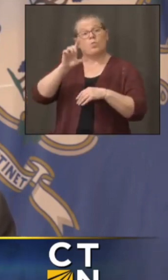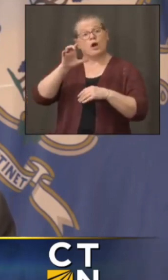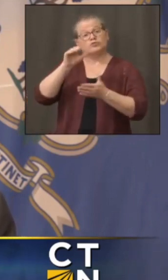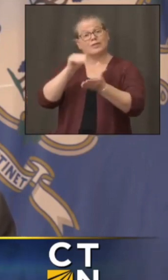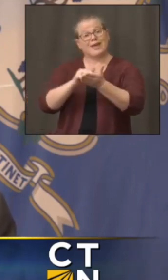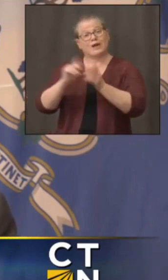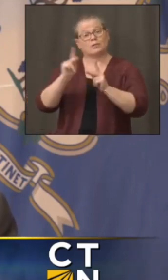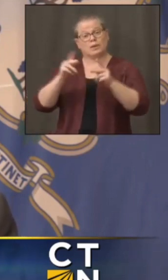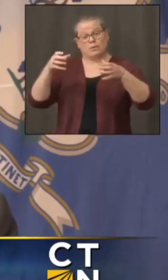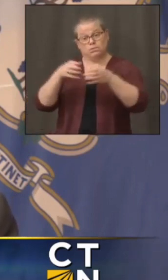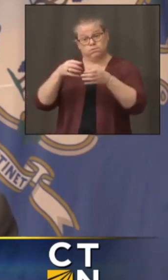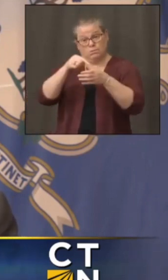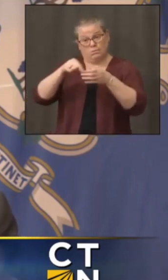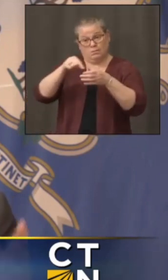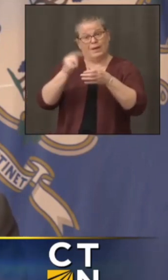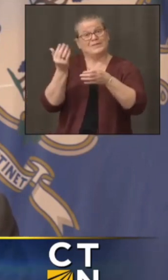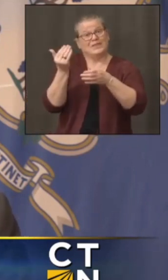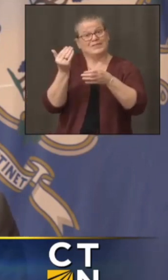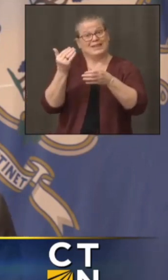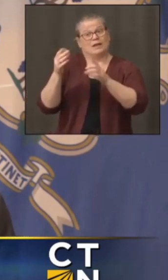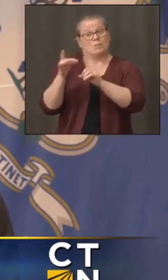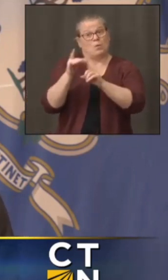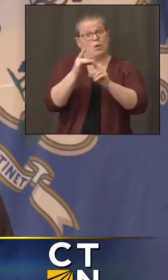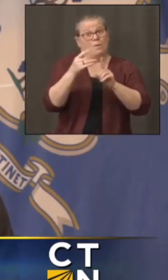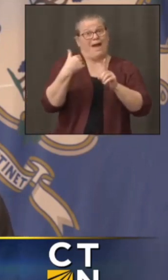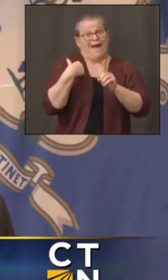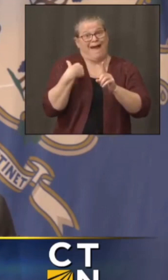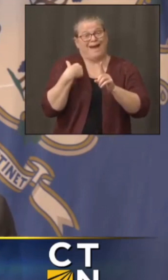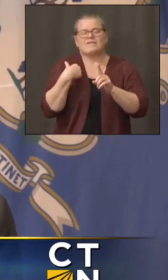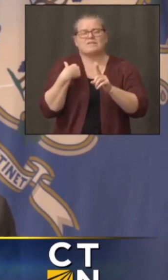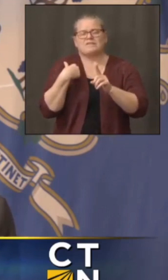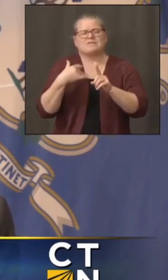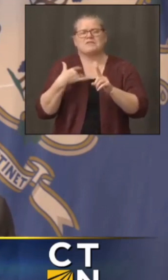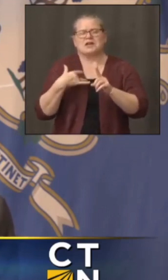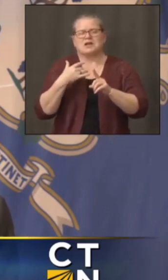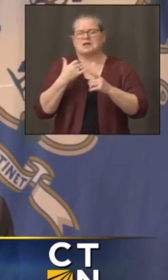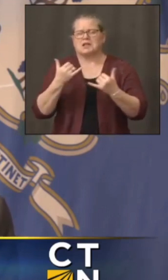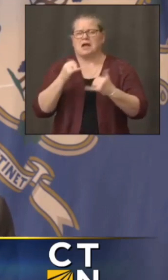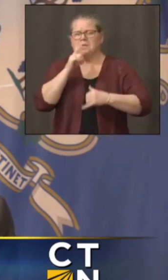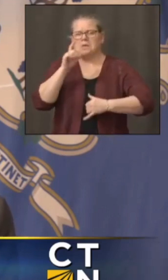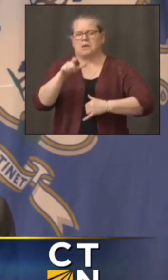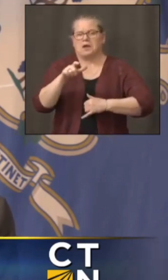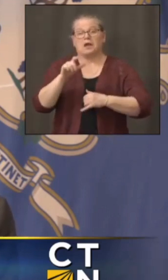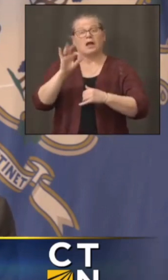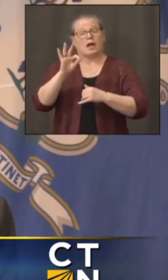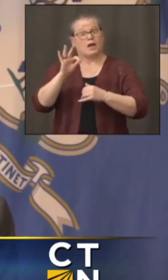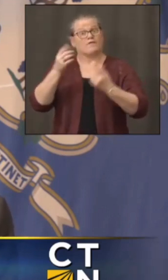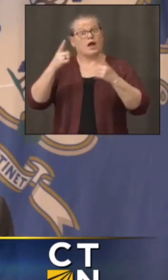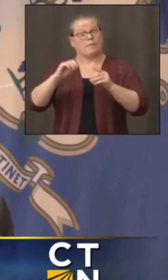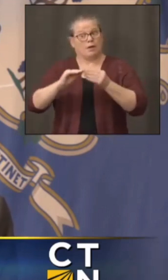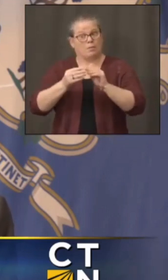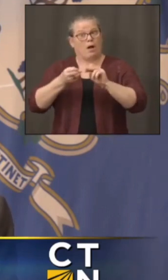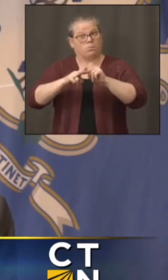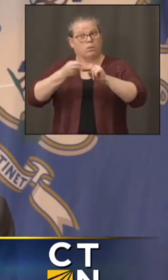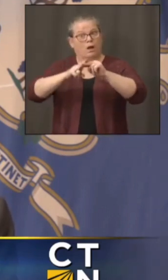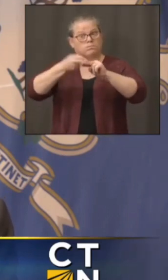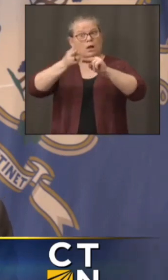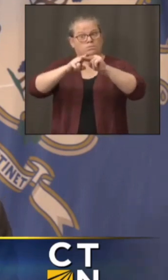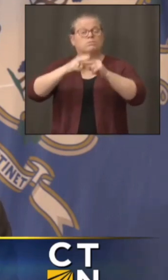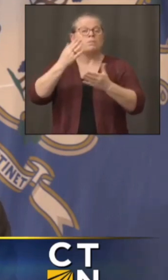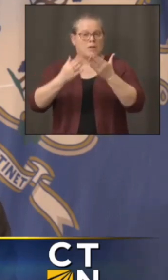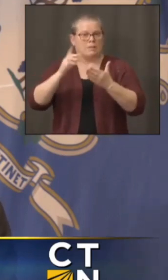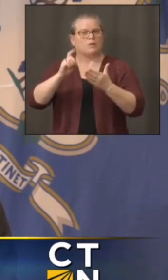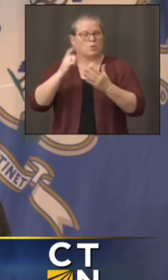if we saw more community spread if we thought it was an impact in the region more we'd have to take a second look at that i don't think we're there yet